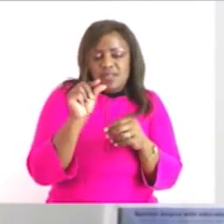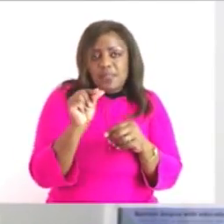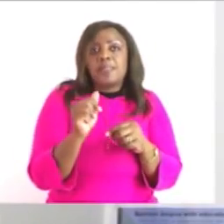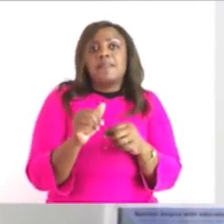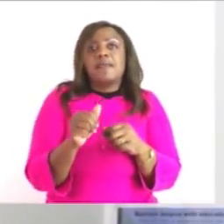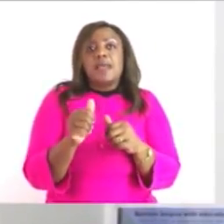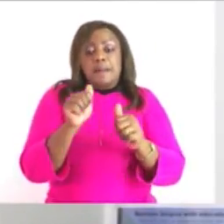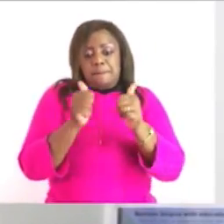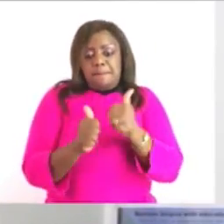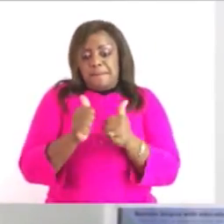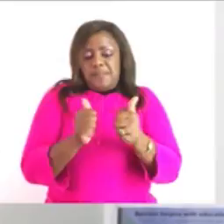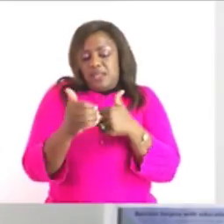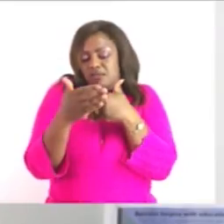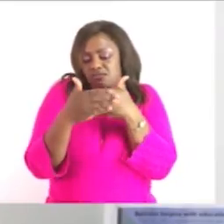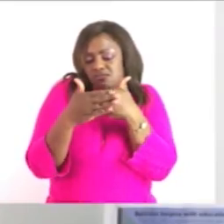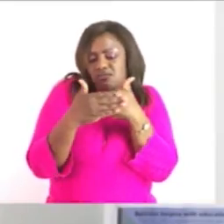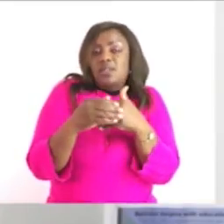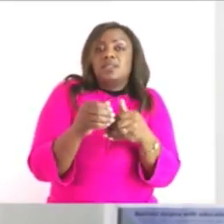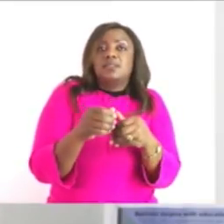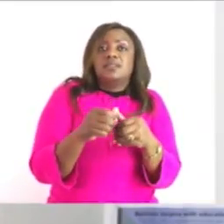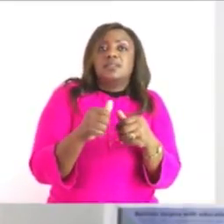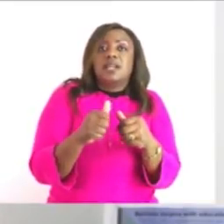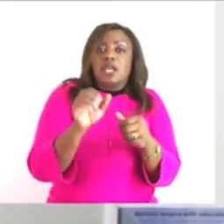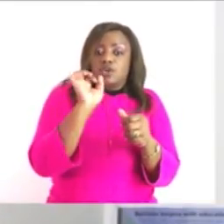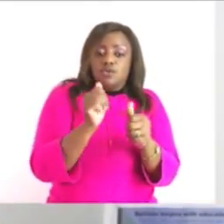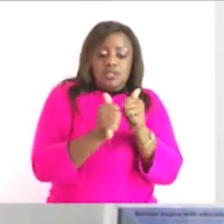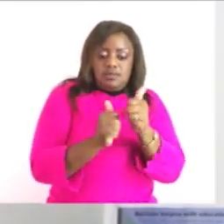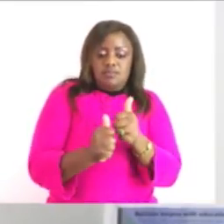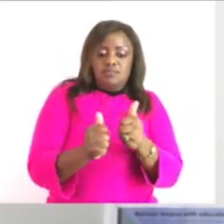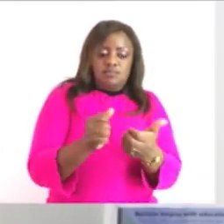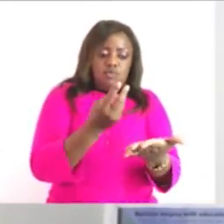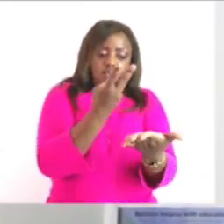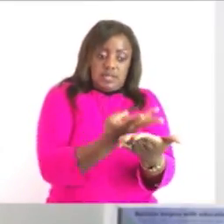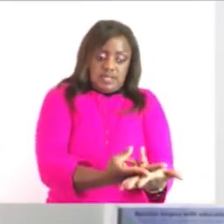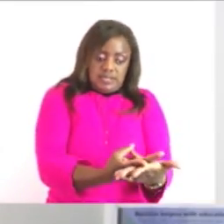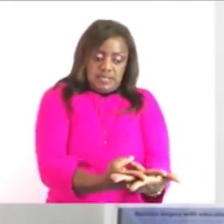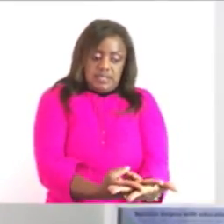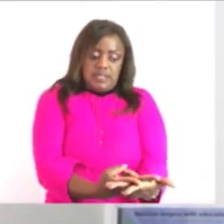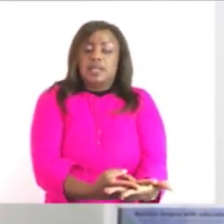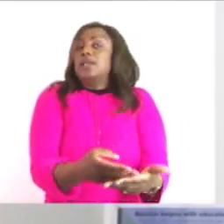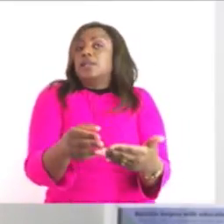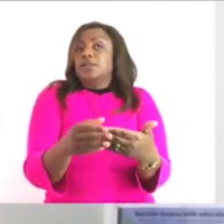your estimate is at four which is also